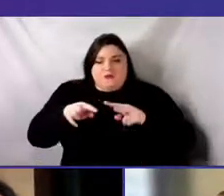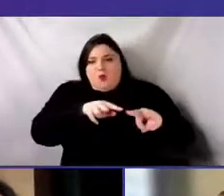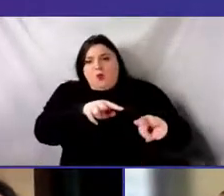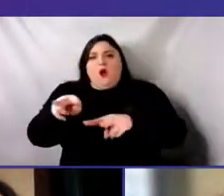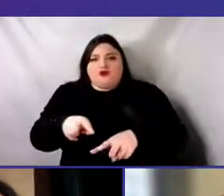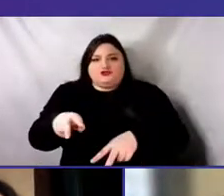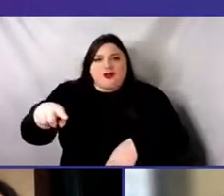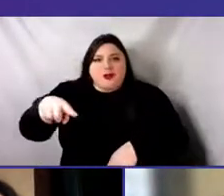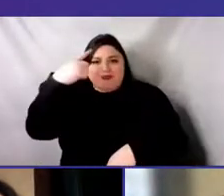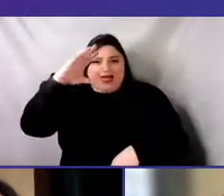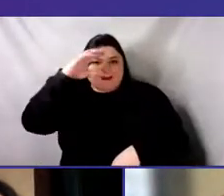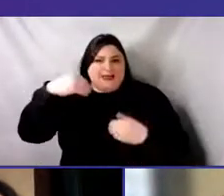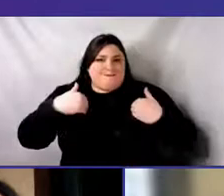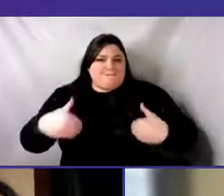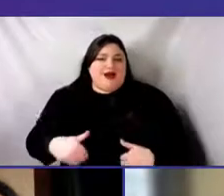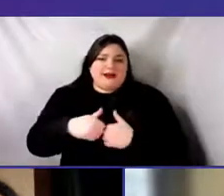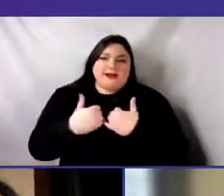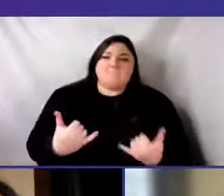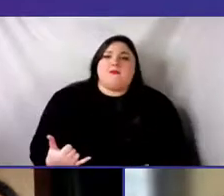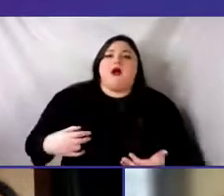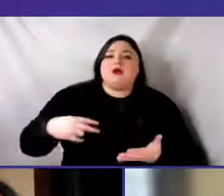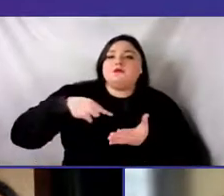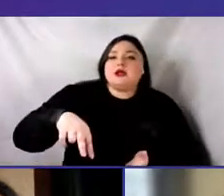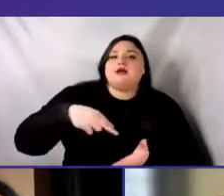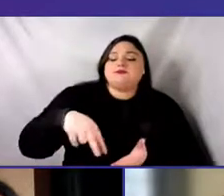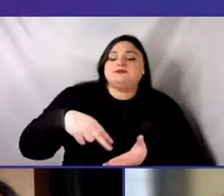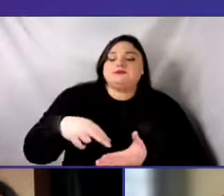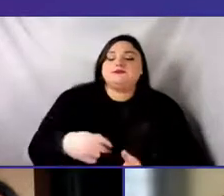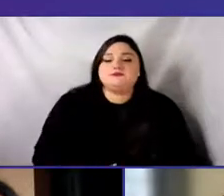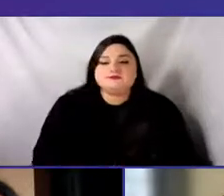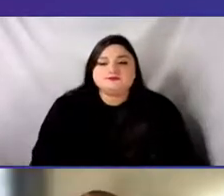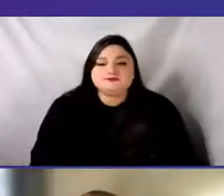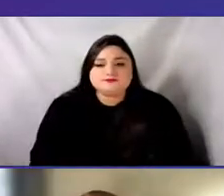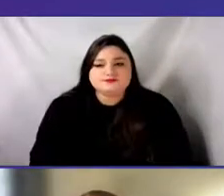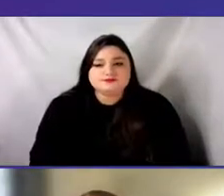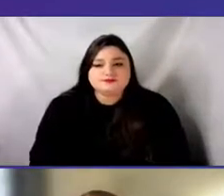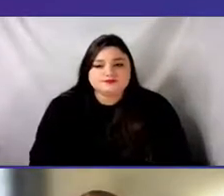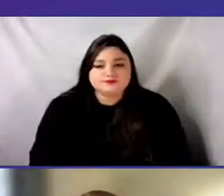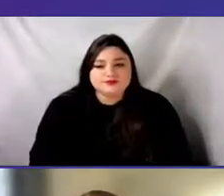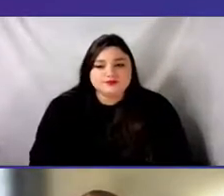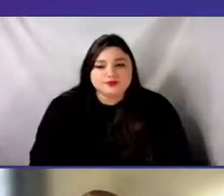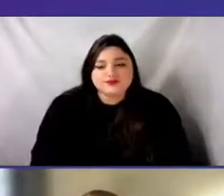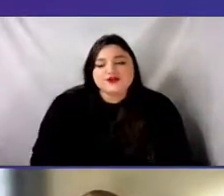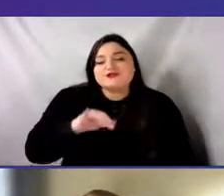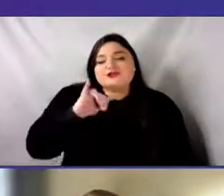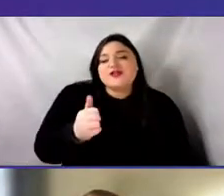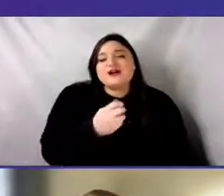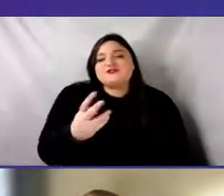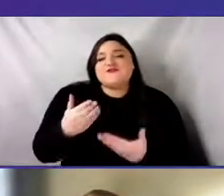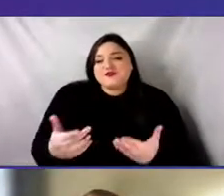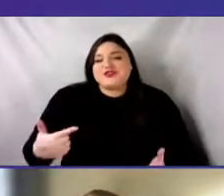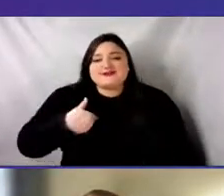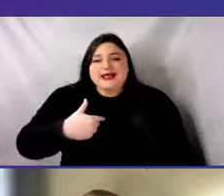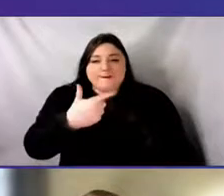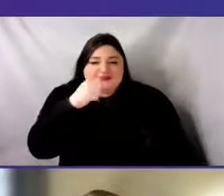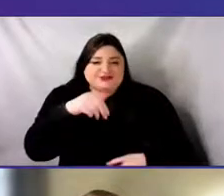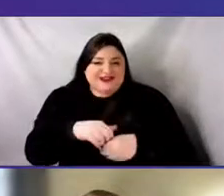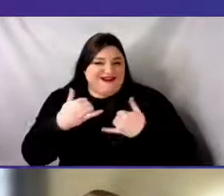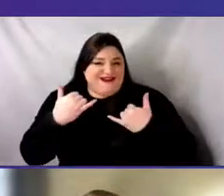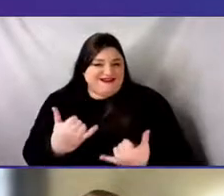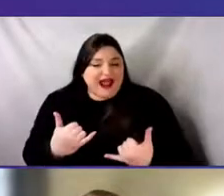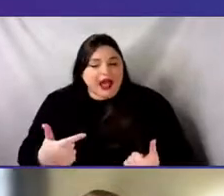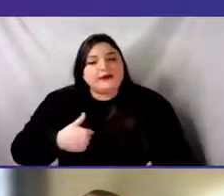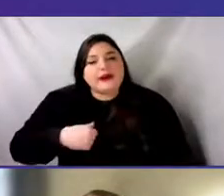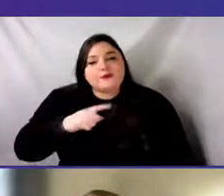modern dance. So these are, those are a couple of things that I'm interested in presently. And I'm really